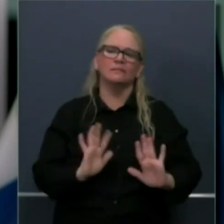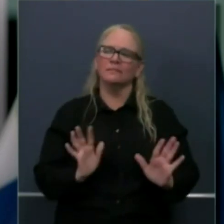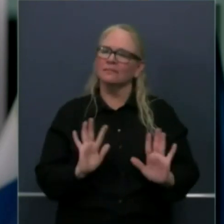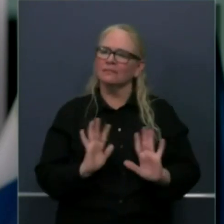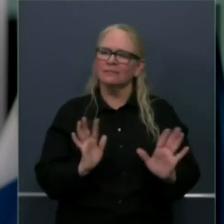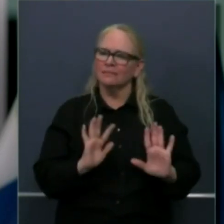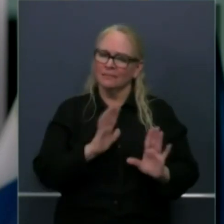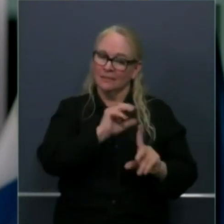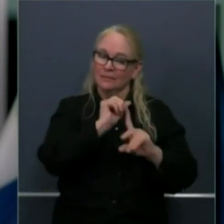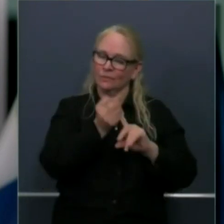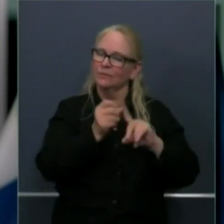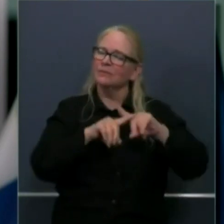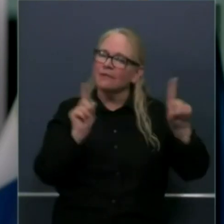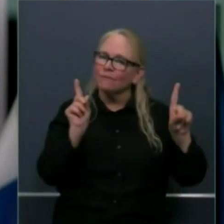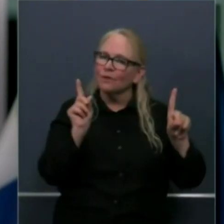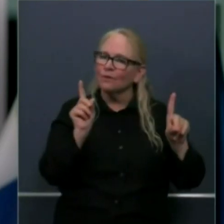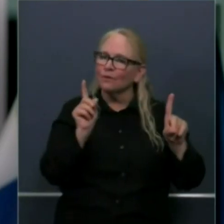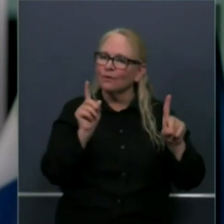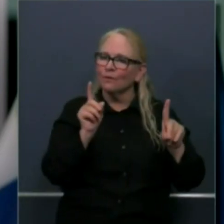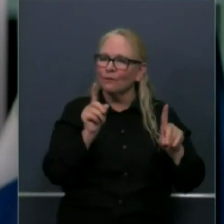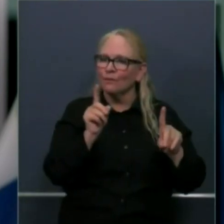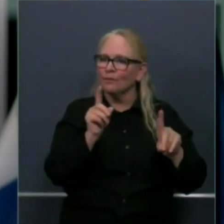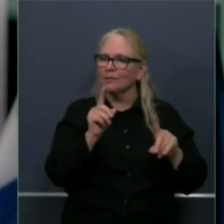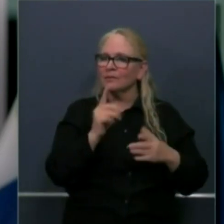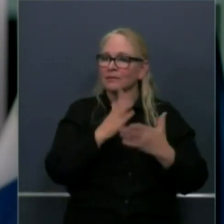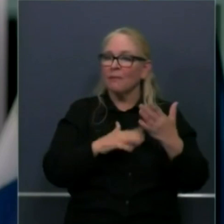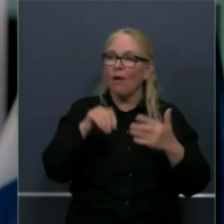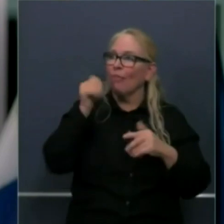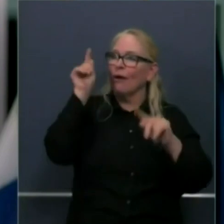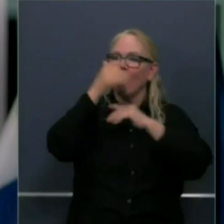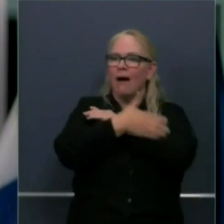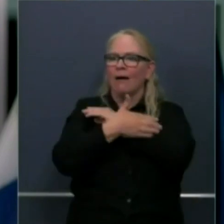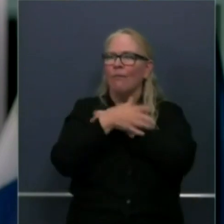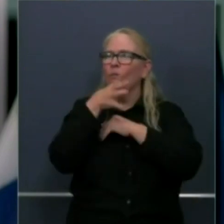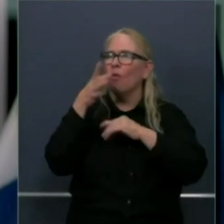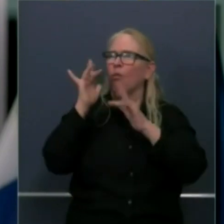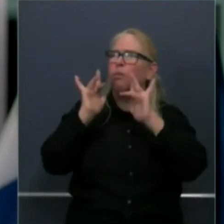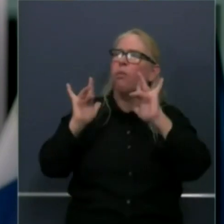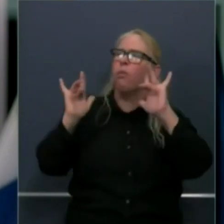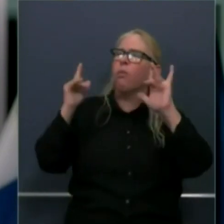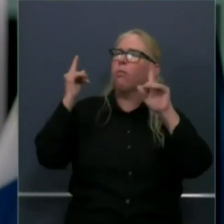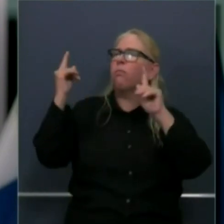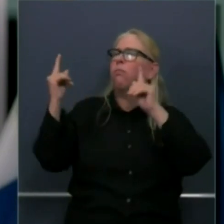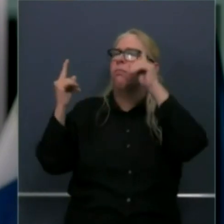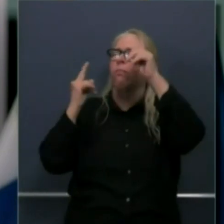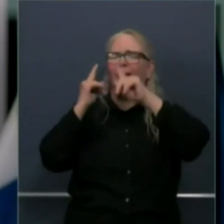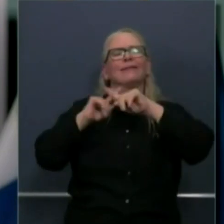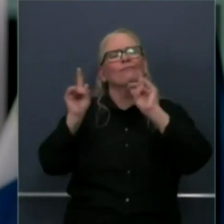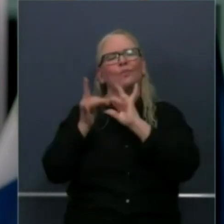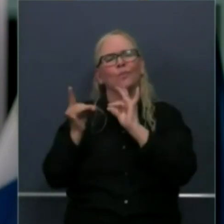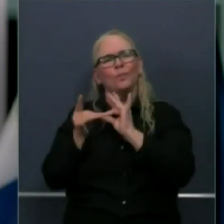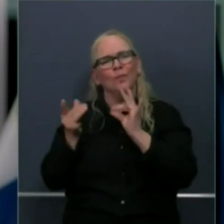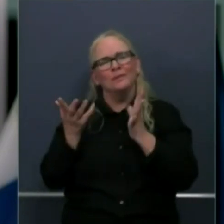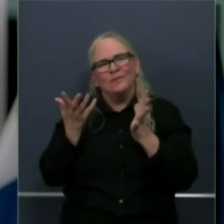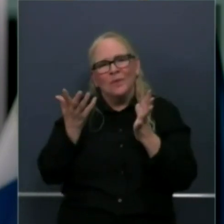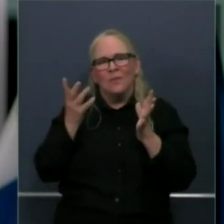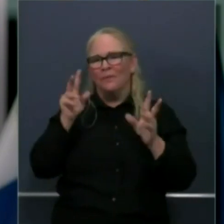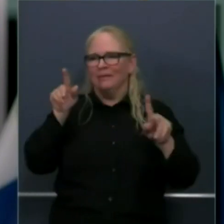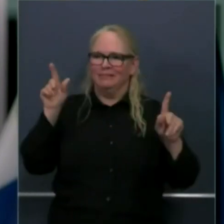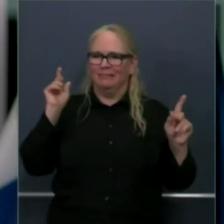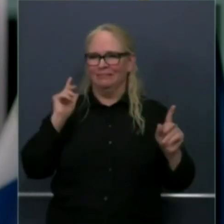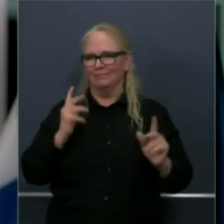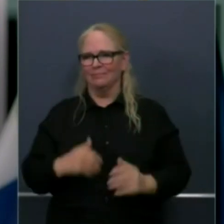very different than the conditions of some of these rural counties. And I just I want I hope when this is reported that people